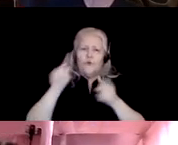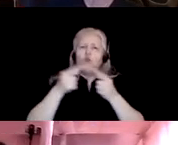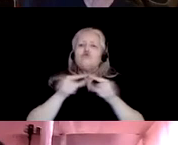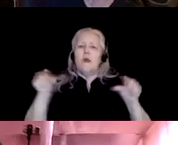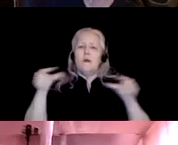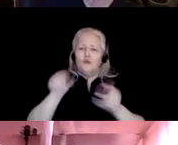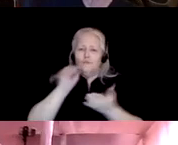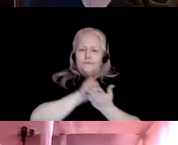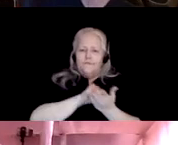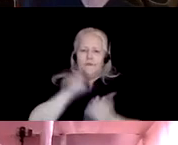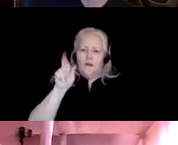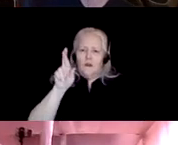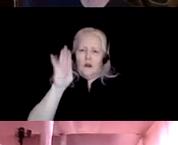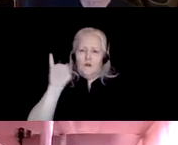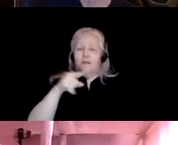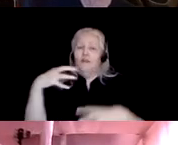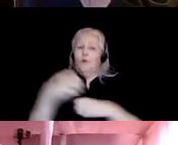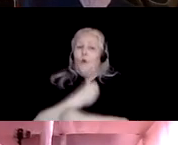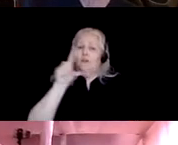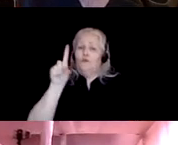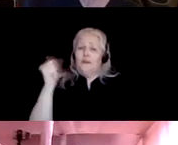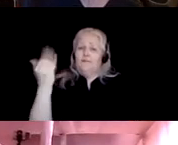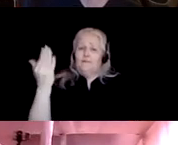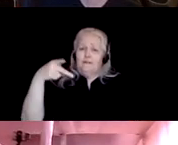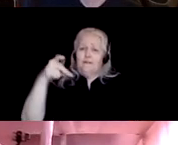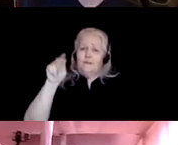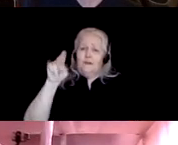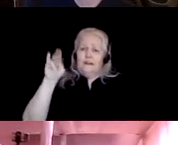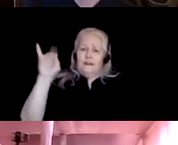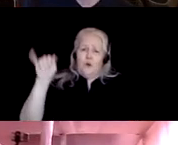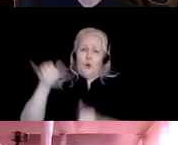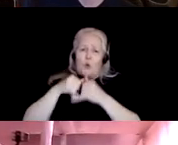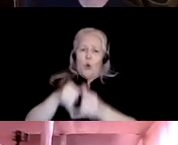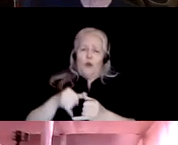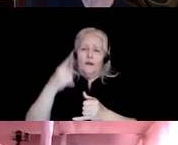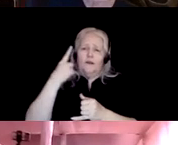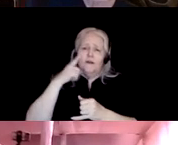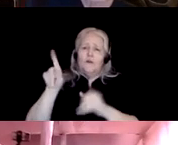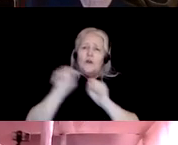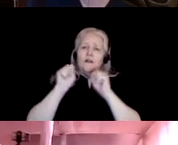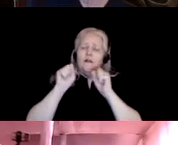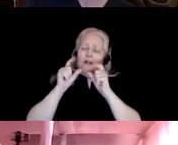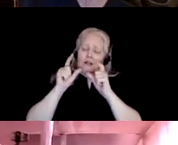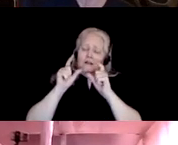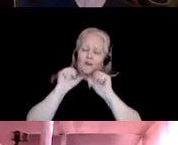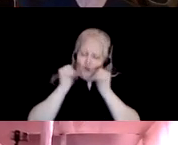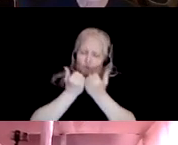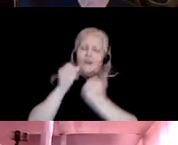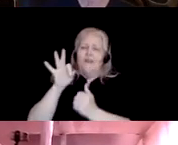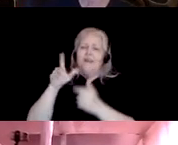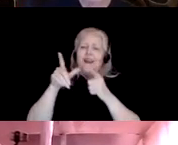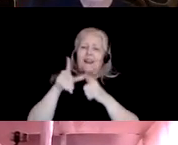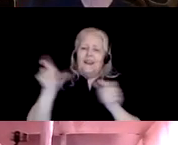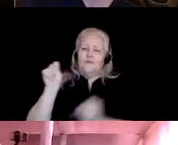won the 2015 Panini Award of the Association for Linguistic Typology. Currently, Tiso is